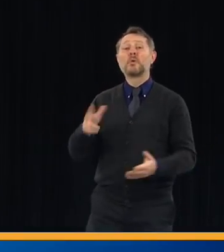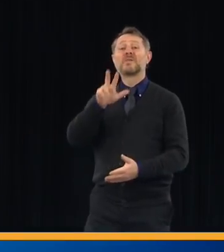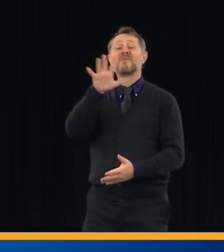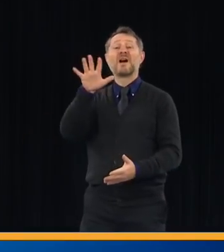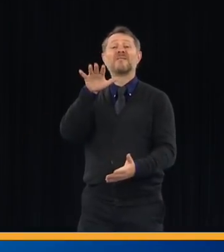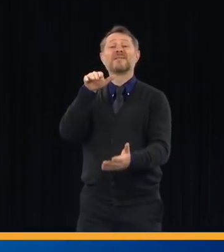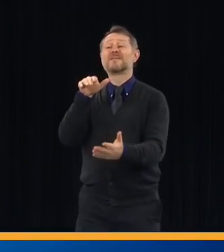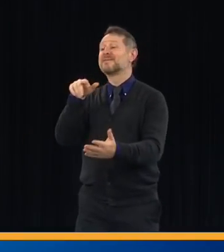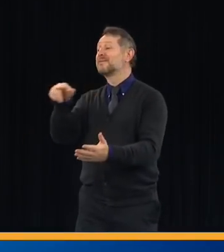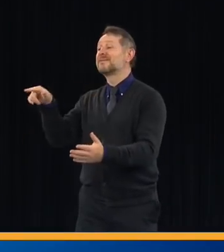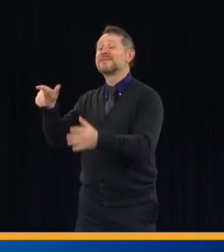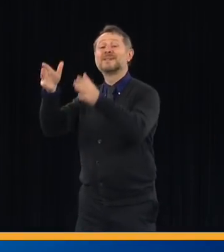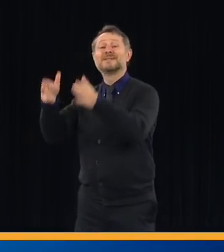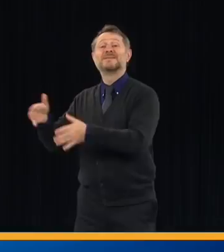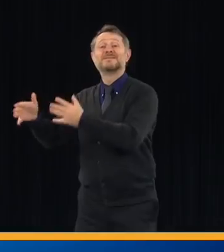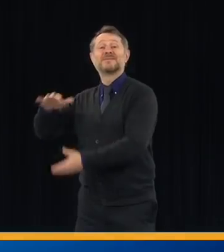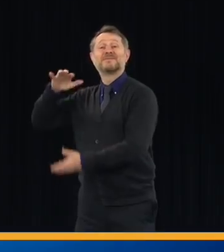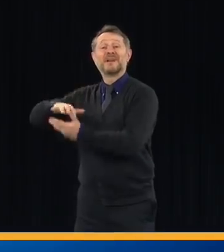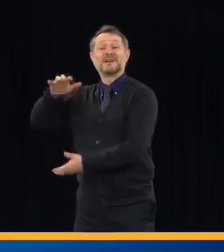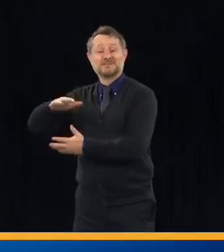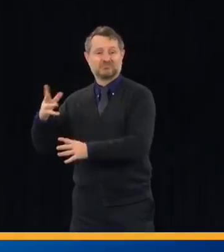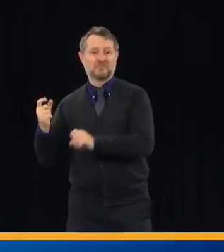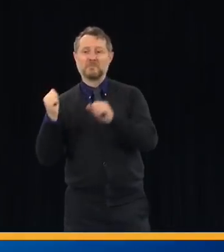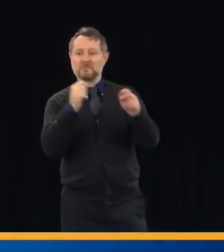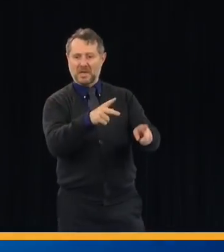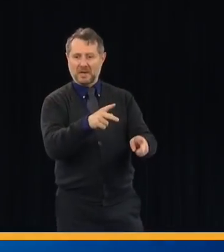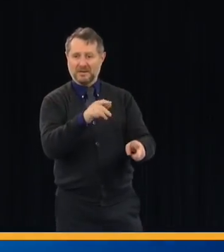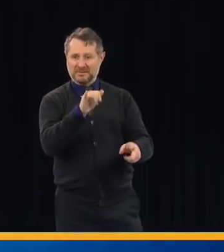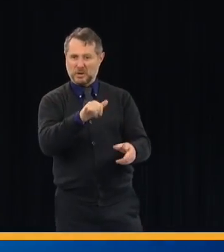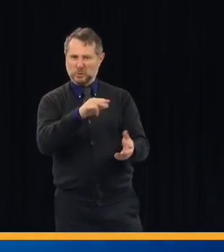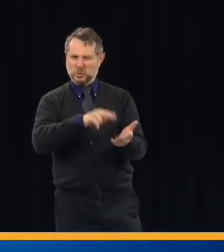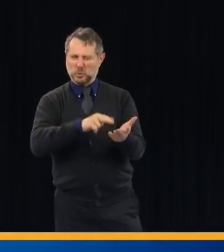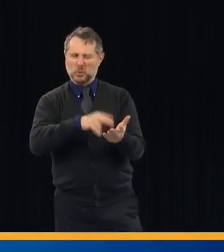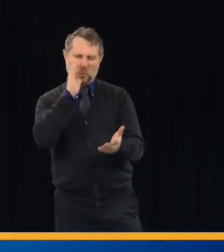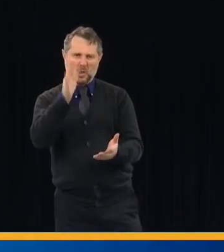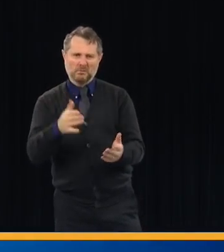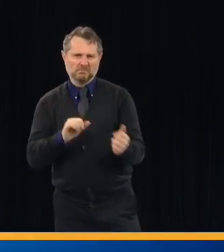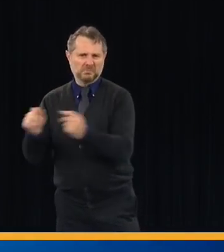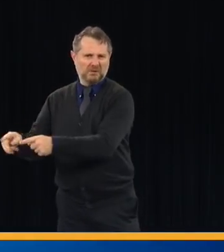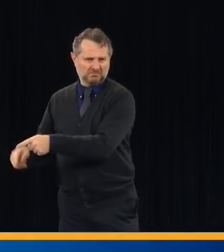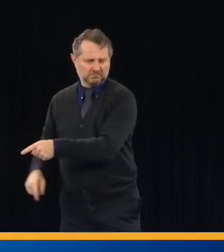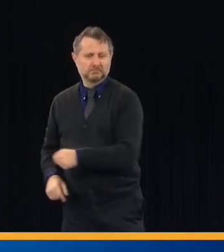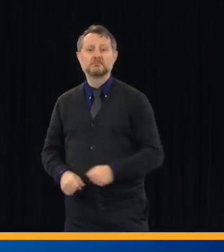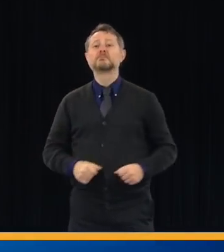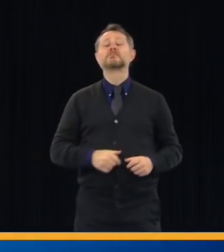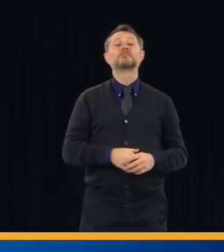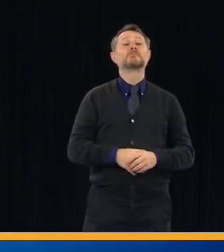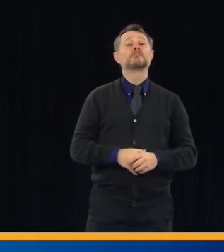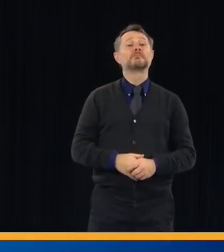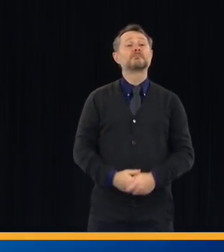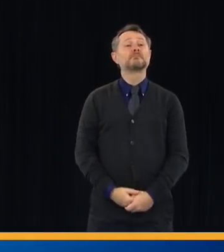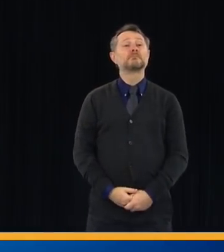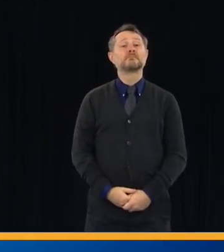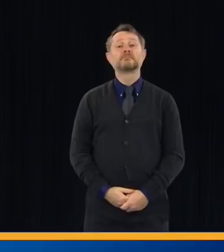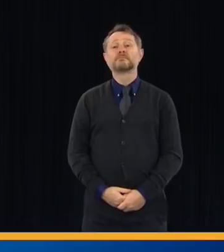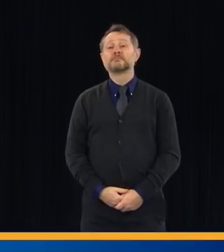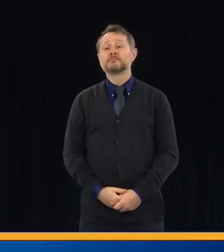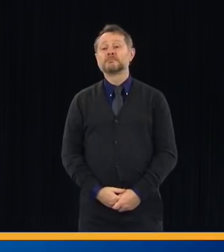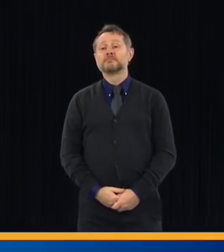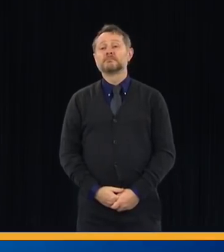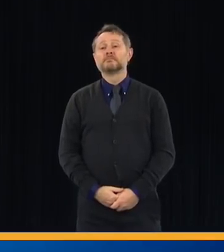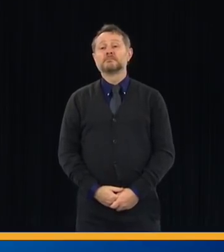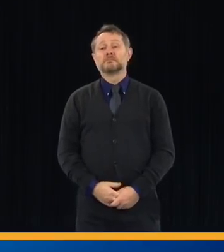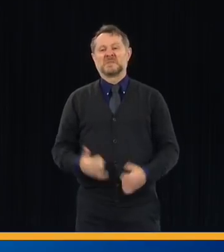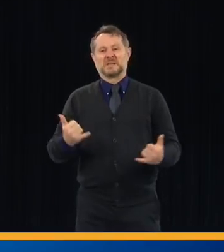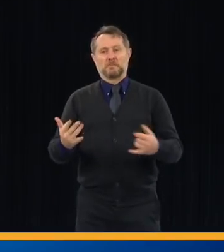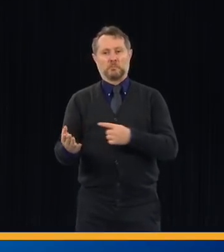back to Pathways, which is a nursing and rehabilitation center. I went by there